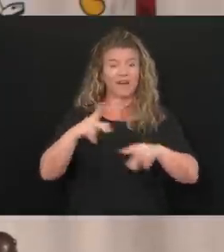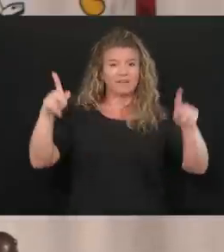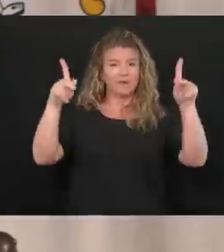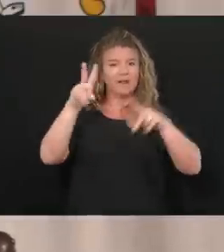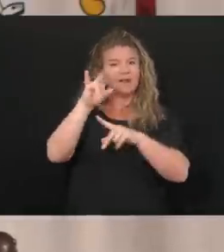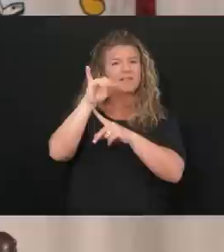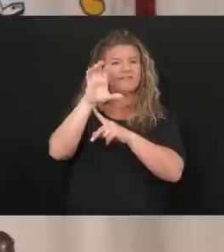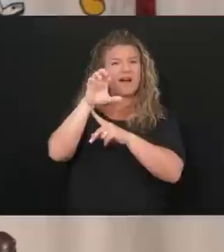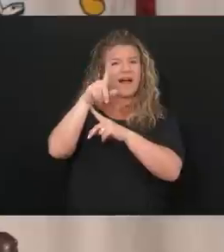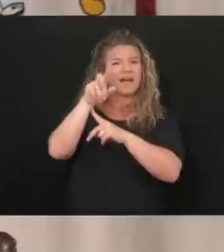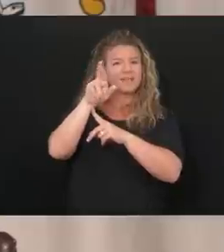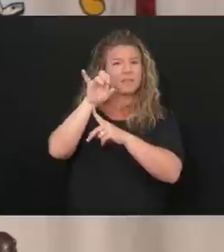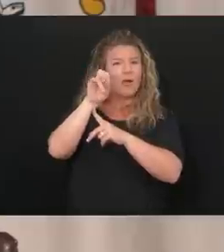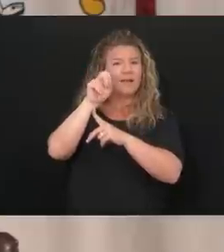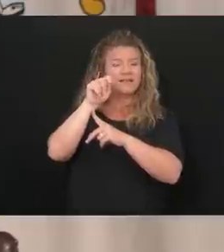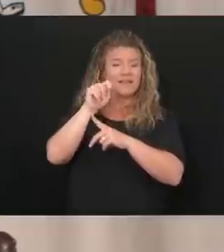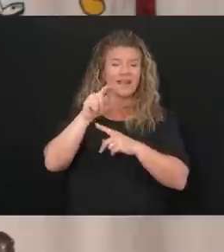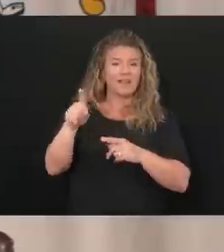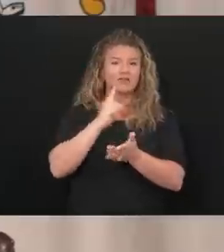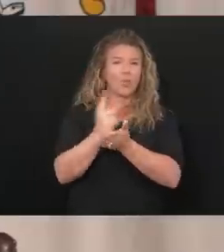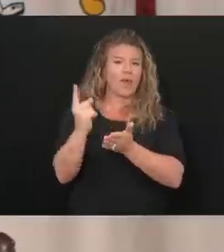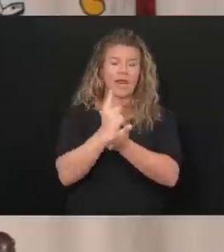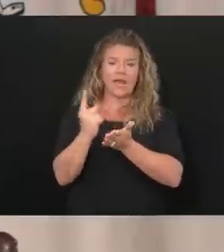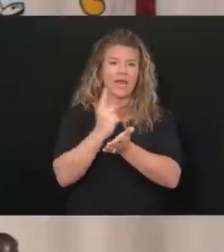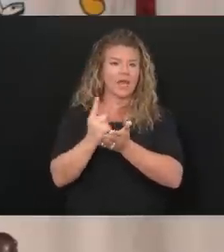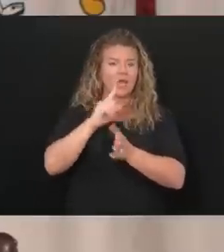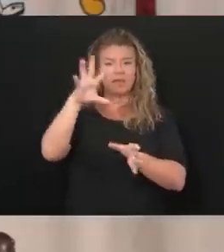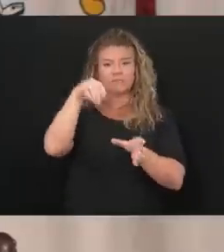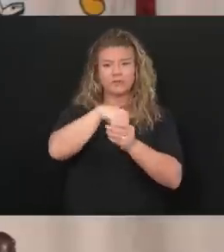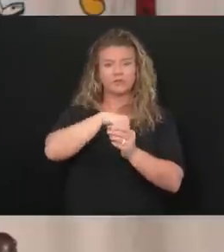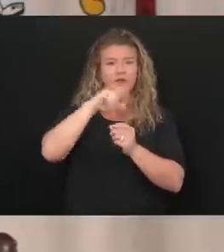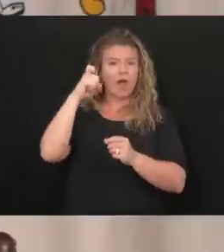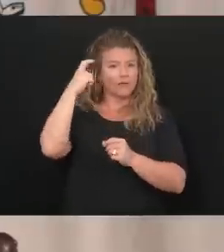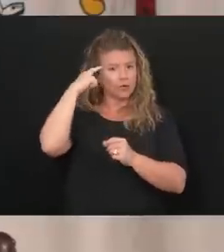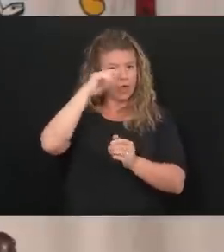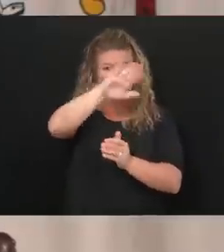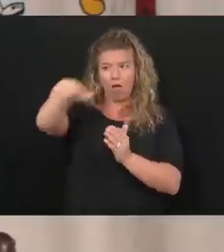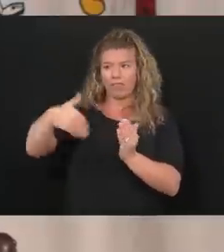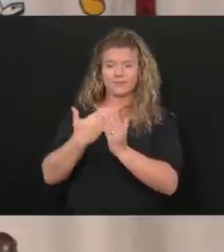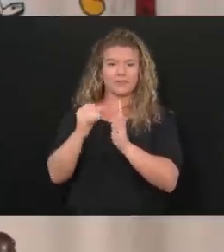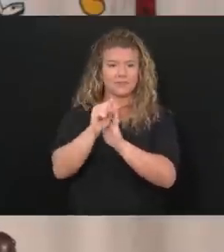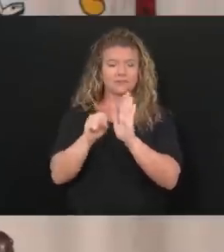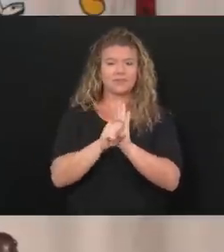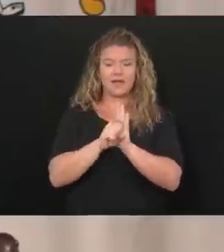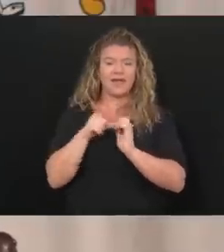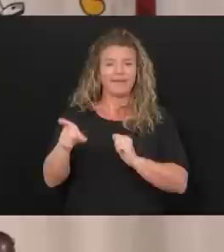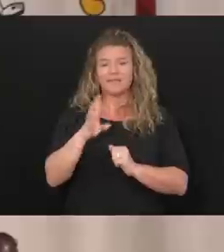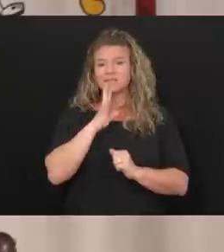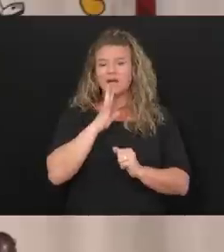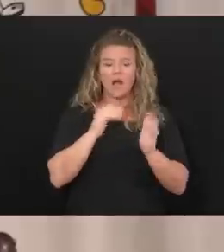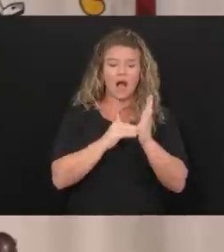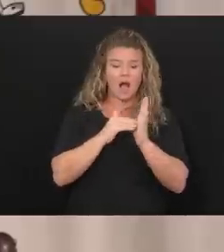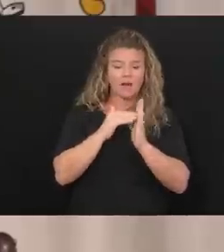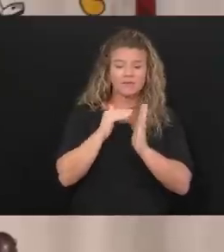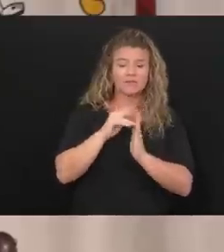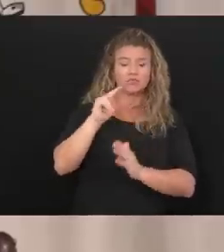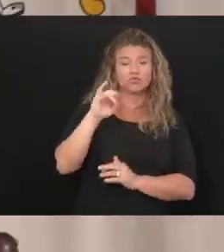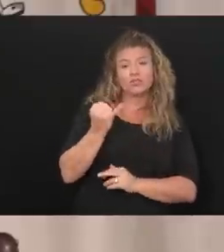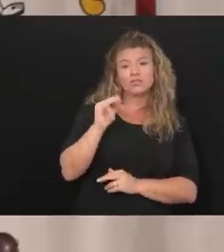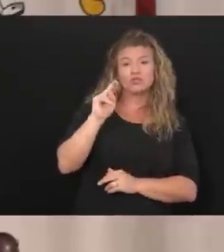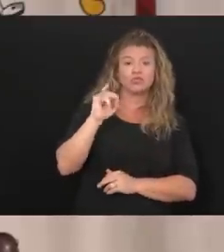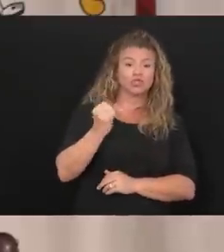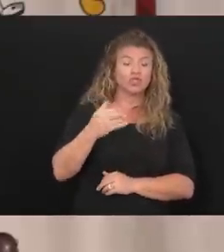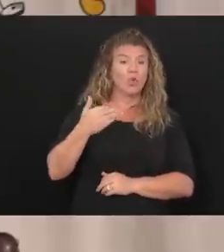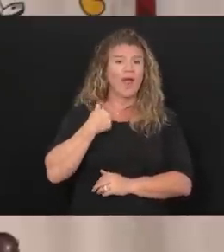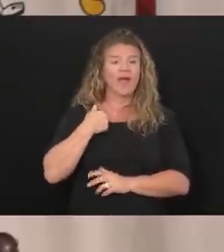weekly call. All the governors are on the call. They talk all the time. know, New Jersey may say, we got